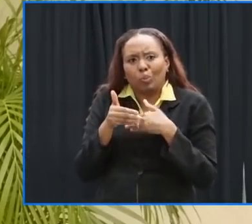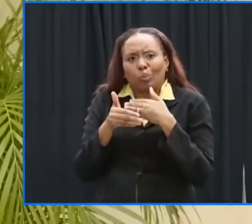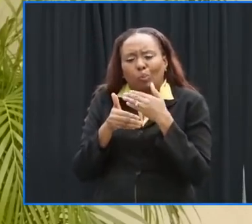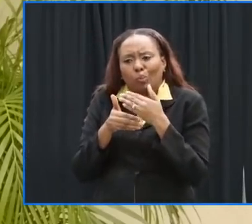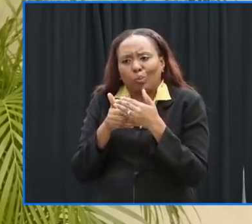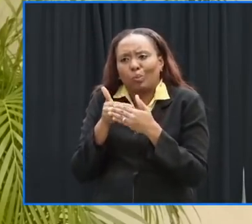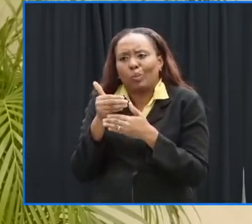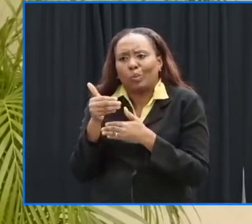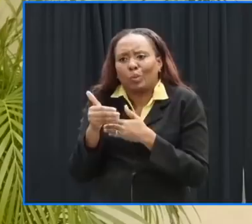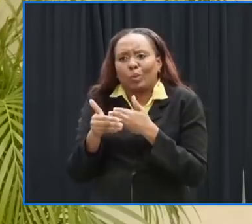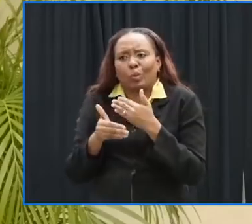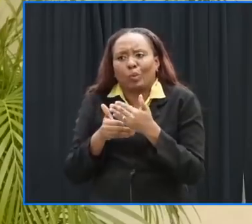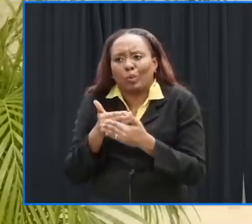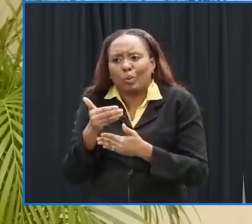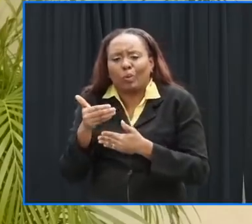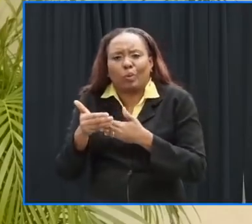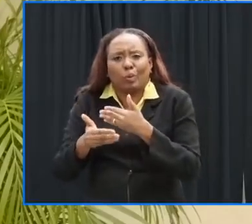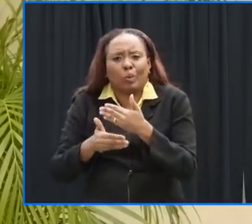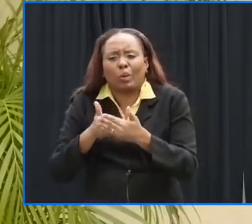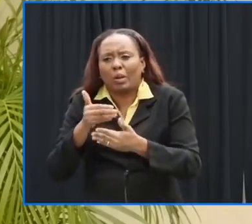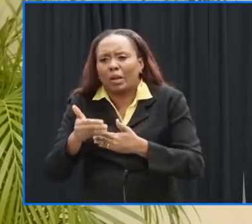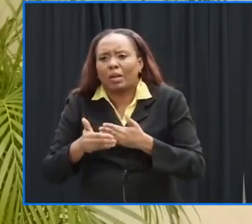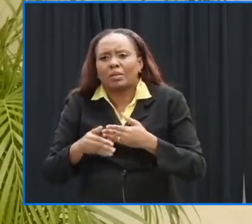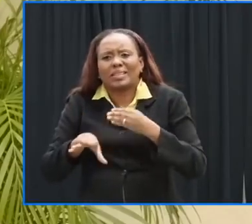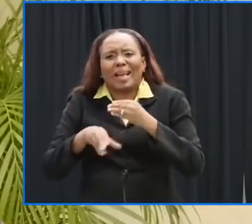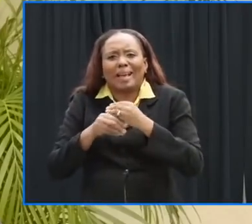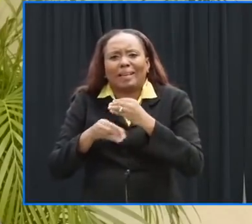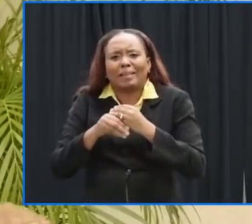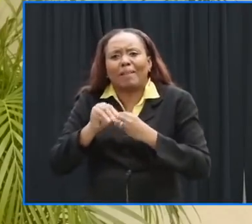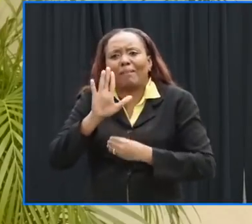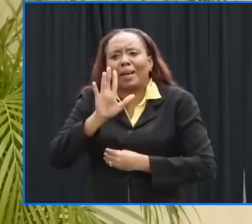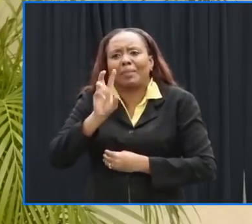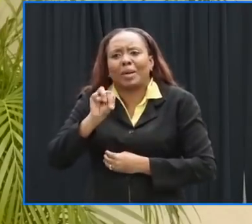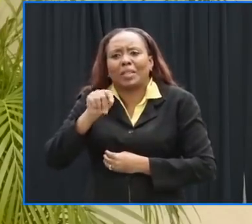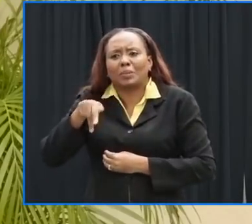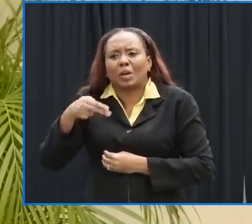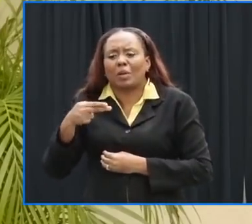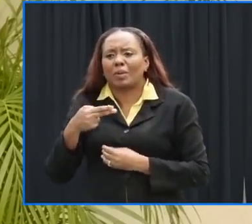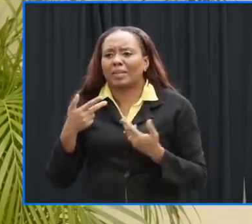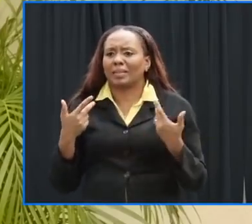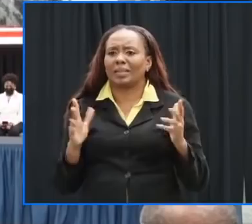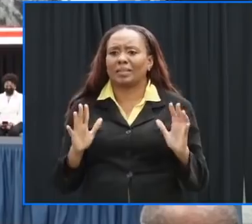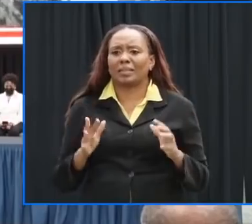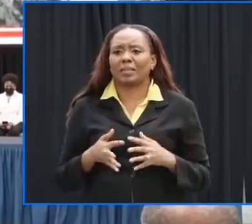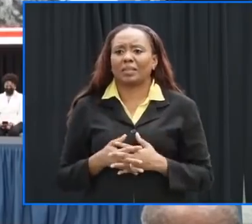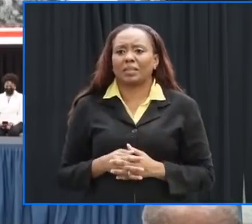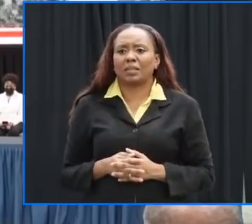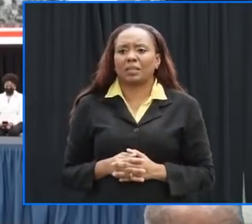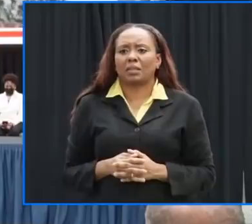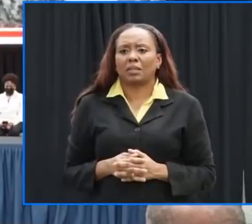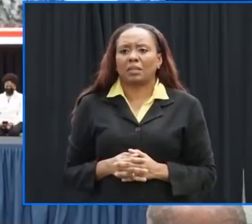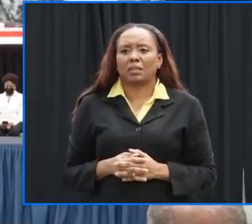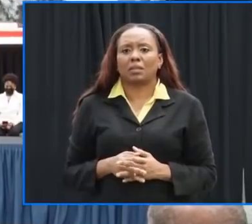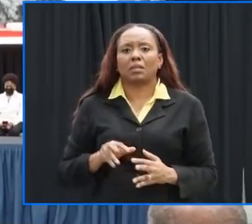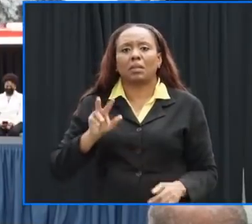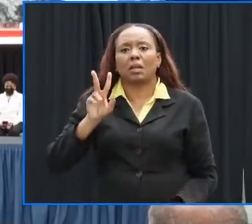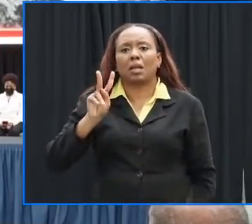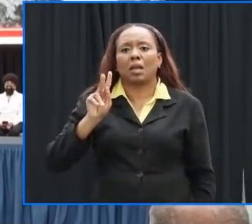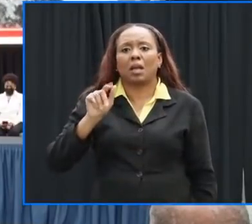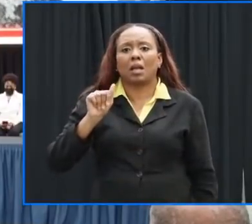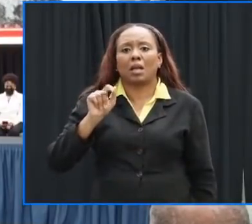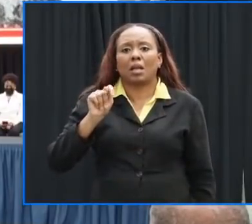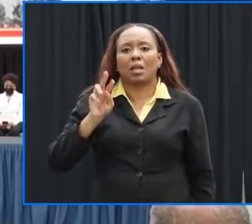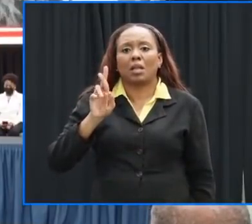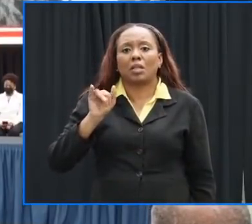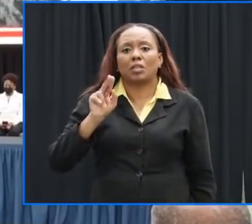24 hours it's just basically like i don't know five miles per hour so very slow very slow claim katrina king from loop